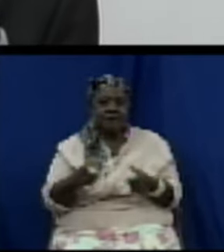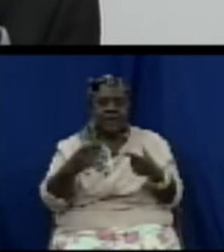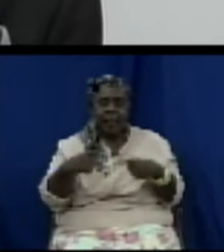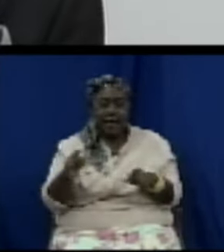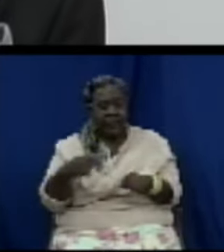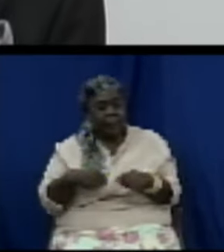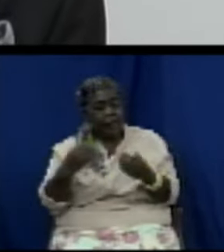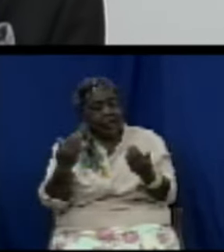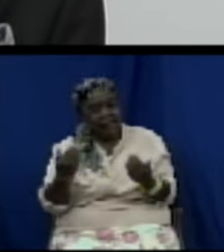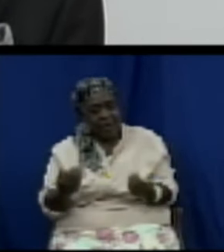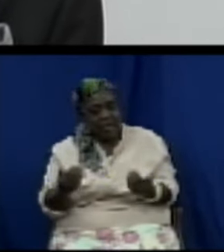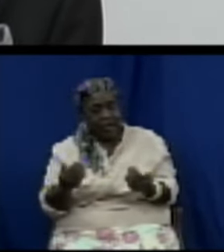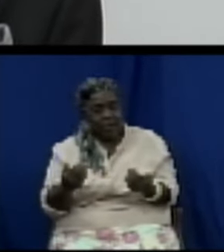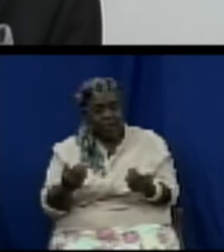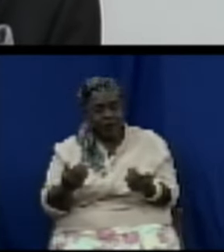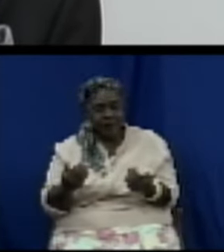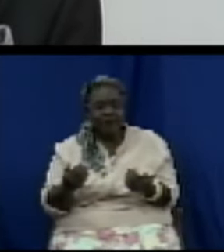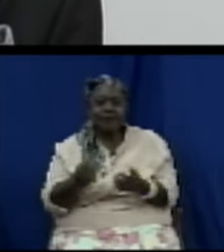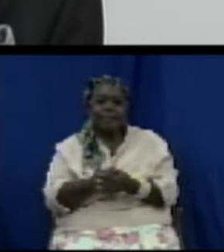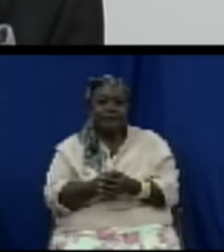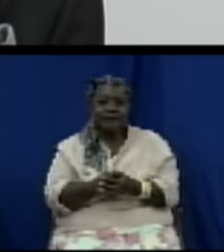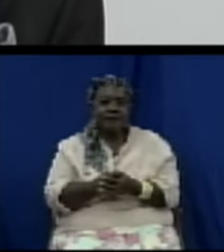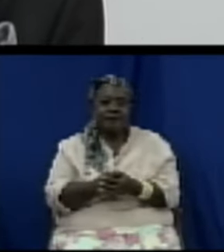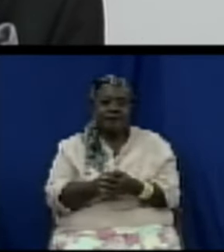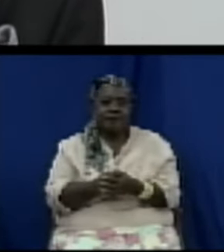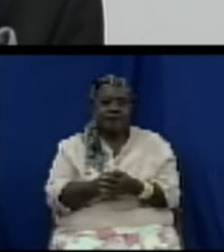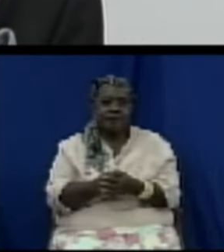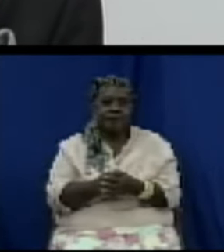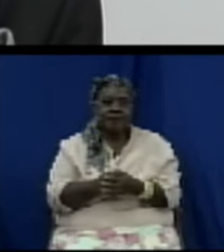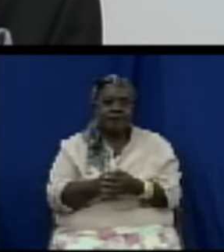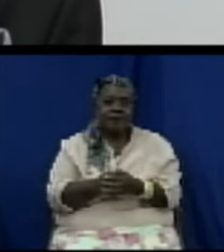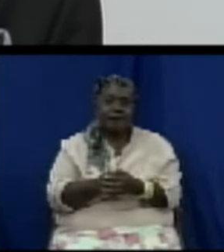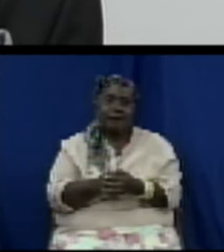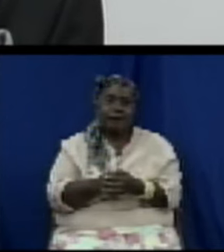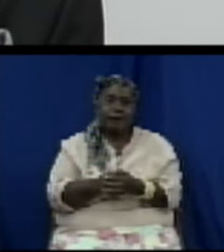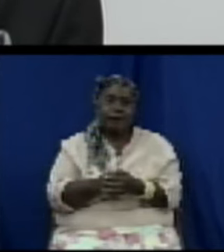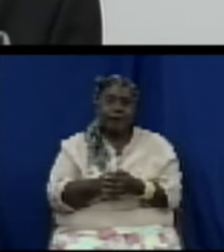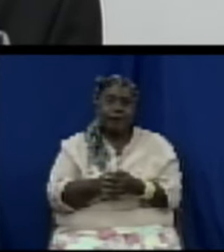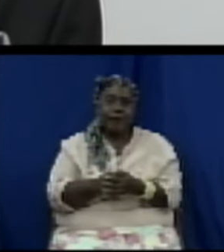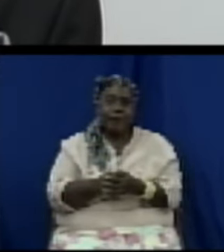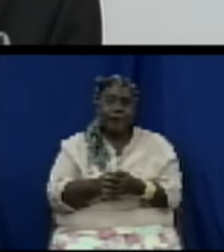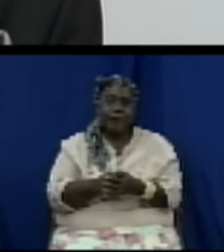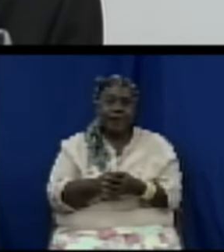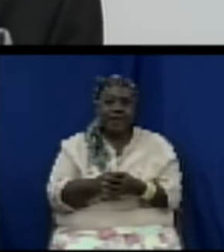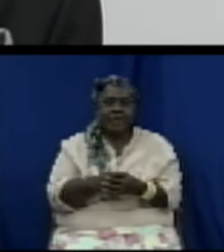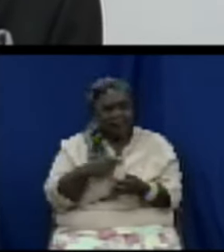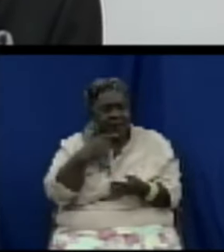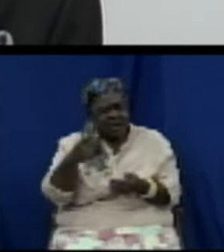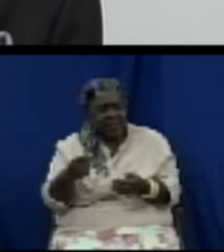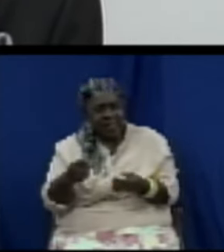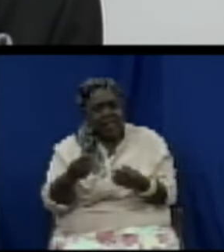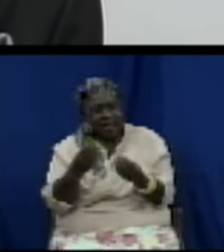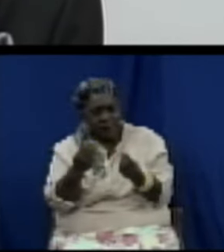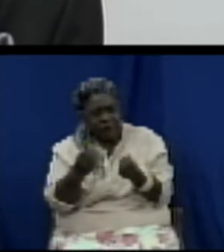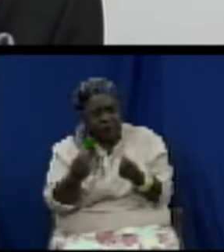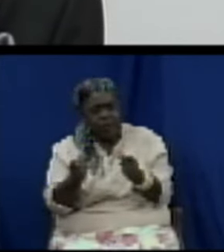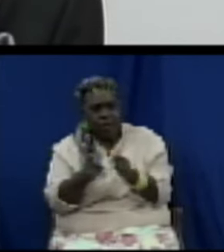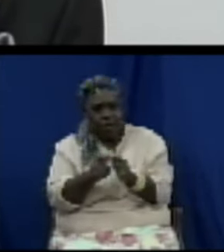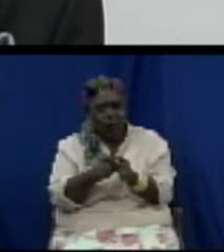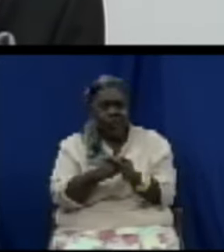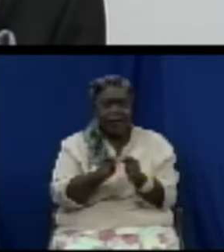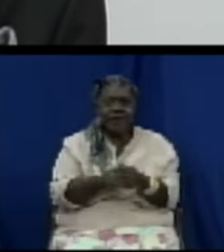a few salient features of the bill apart from the objectives I've just gone through